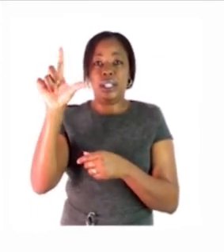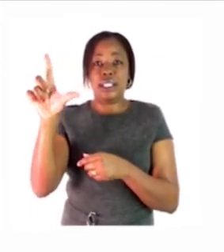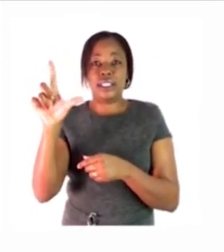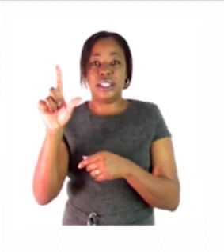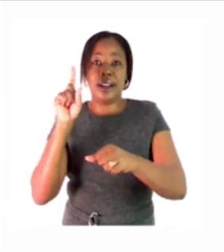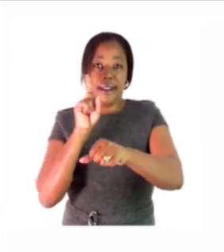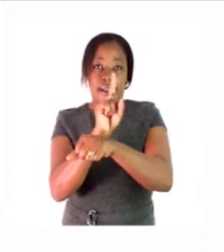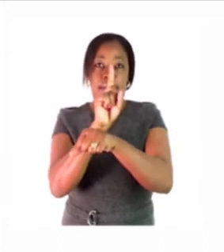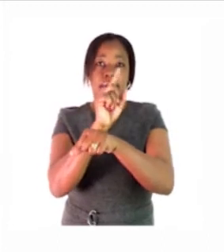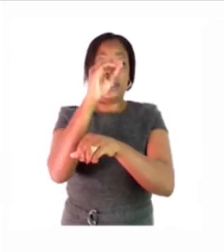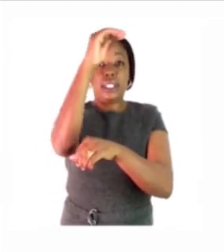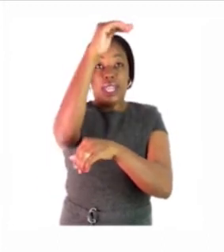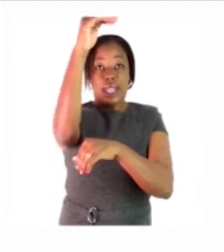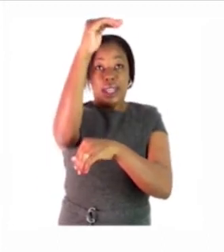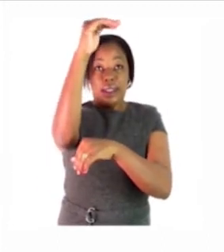is the first child